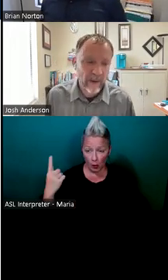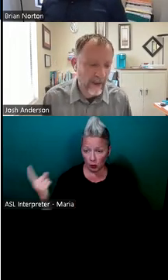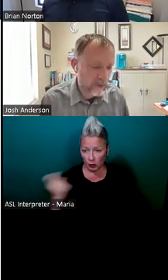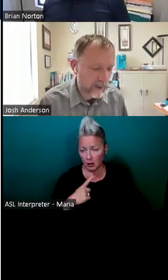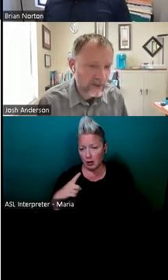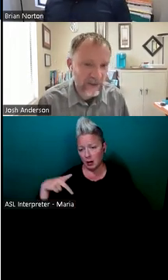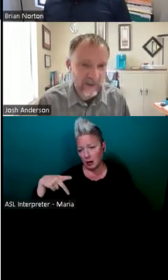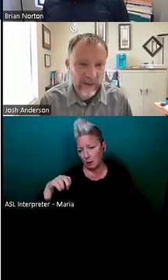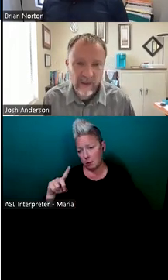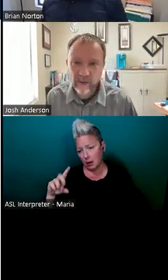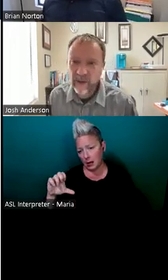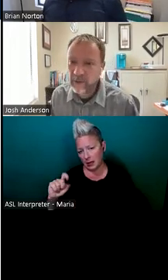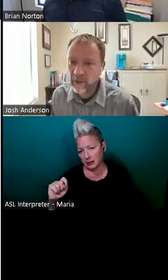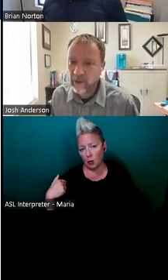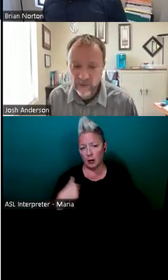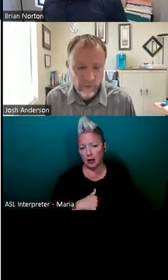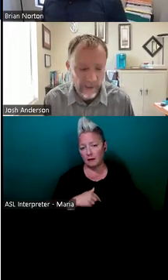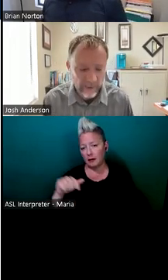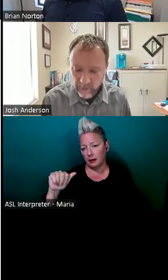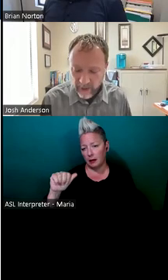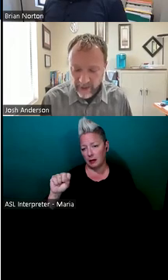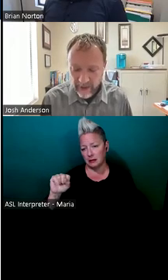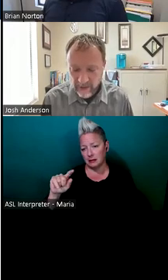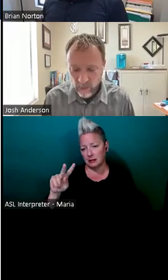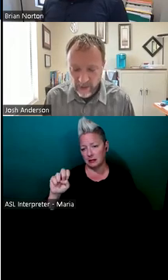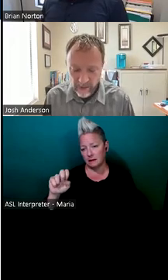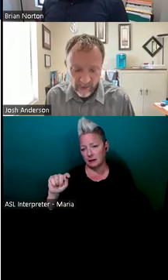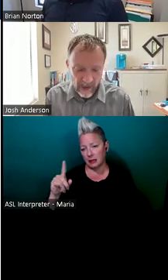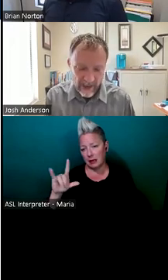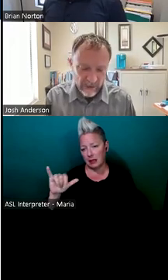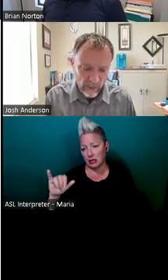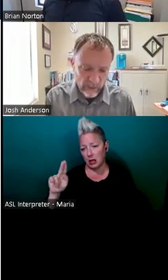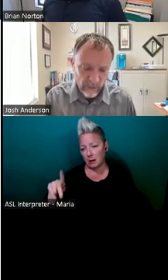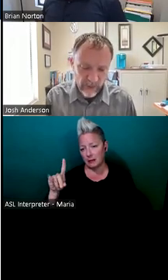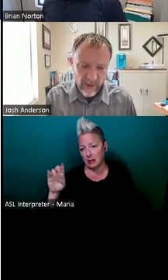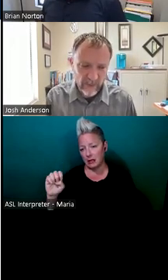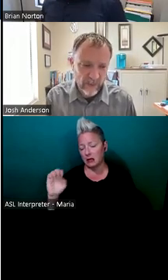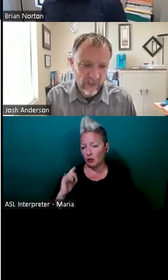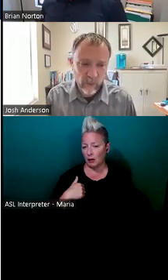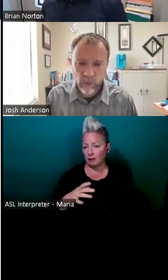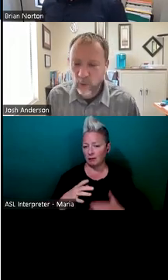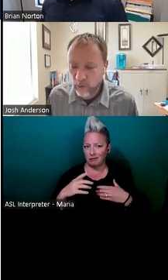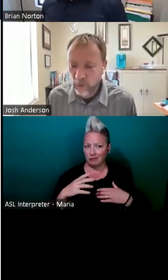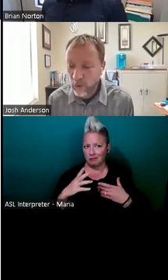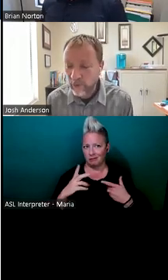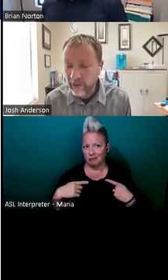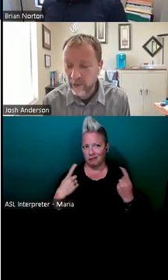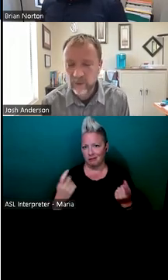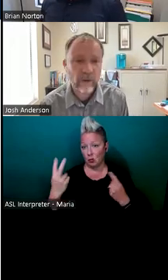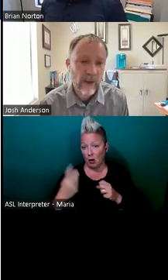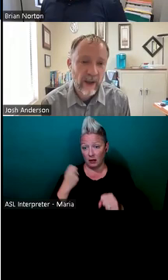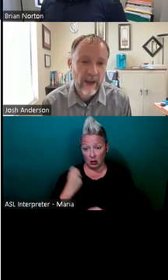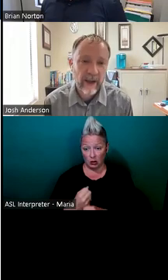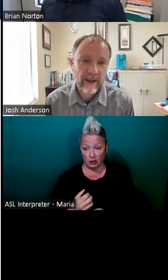is our, our podcast? So we have assistive technology update, which is our flagship podcast. The one that I actually host, we've been on the air for a little over 12